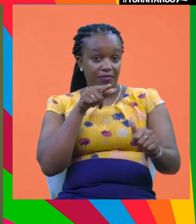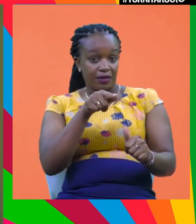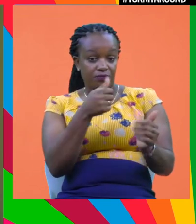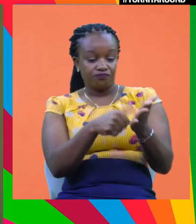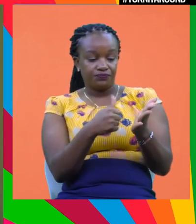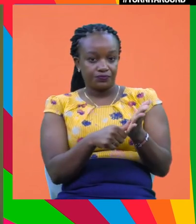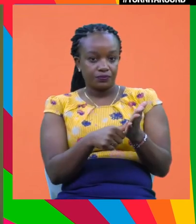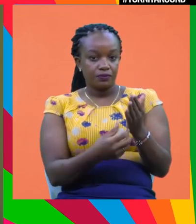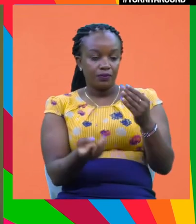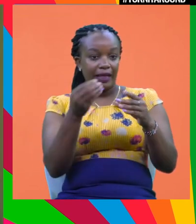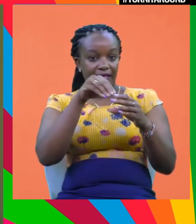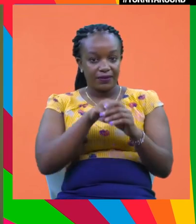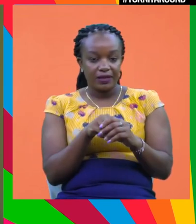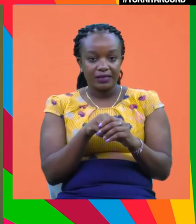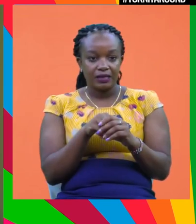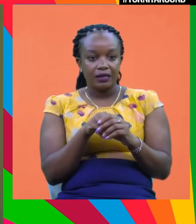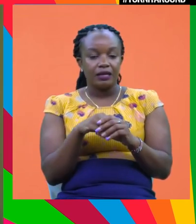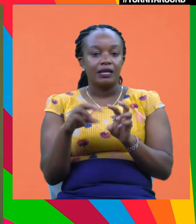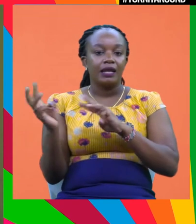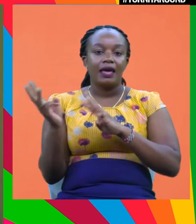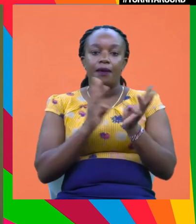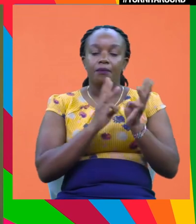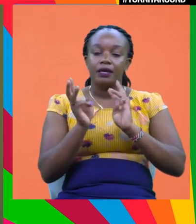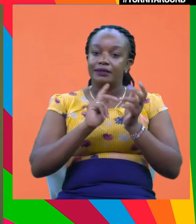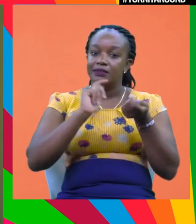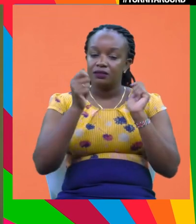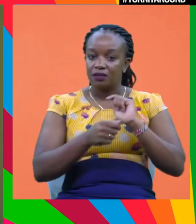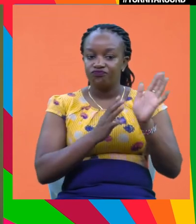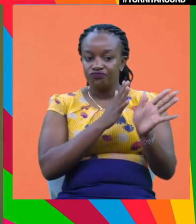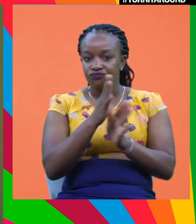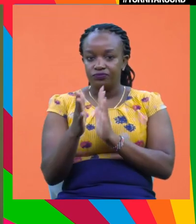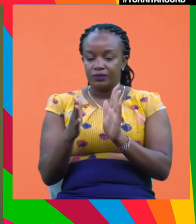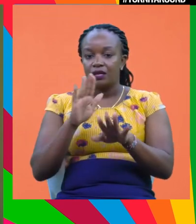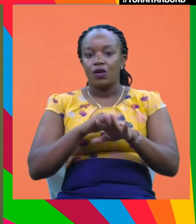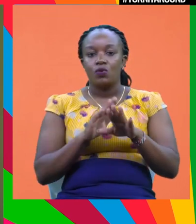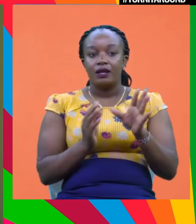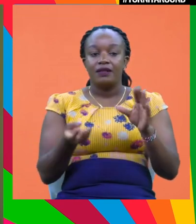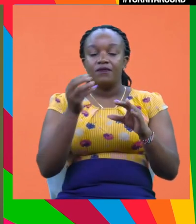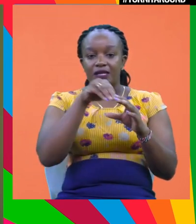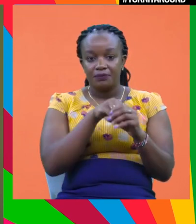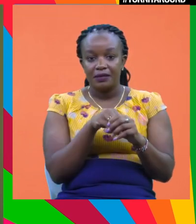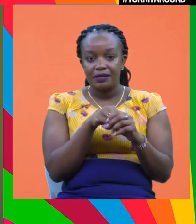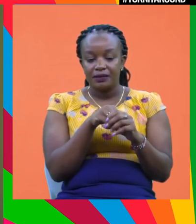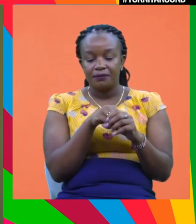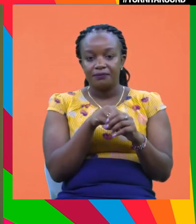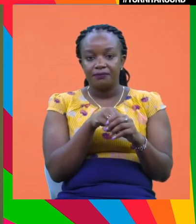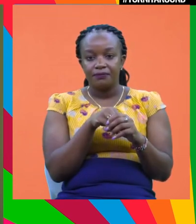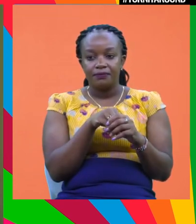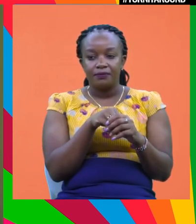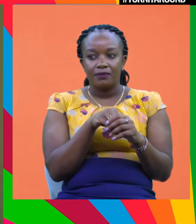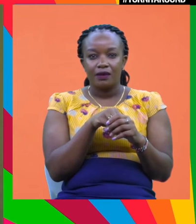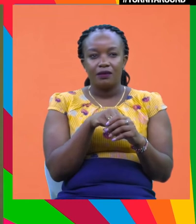disaster and investing into a climate change mitigation is a good investment. And, um,